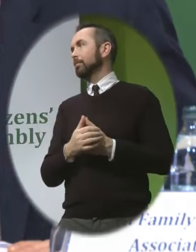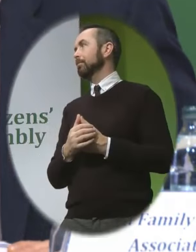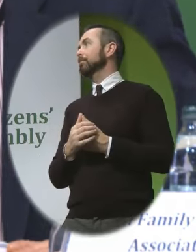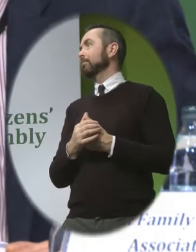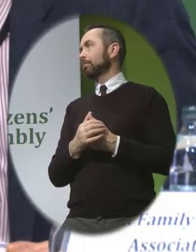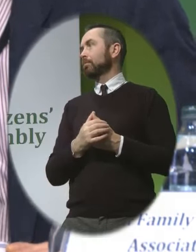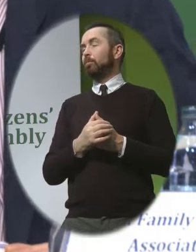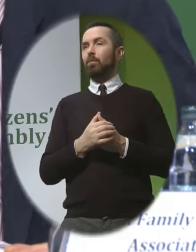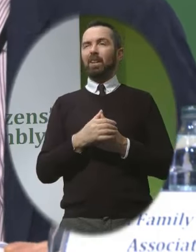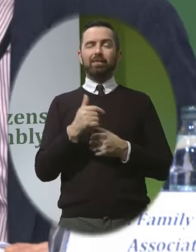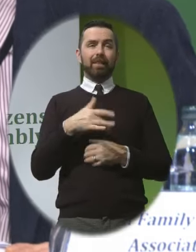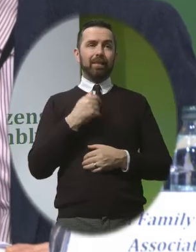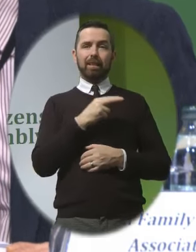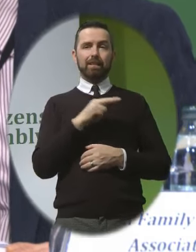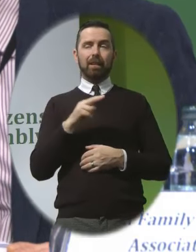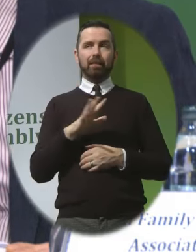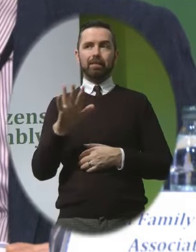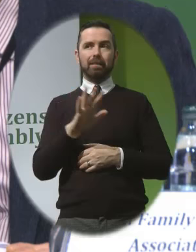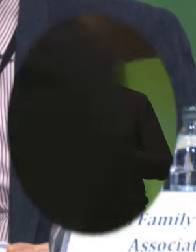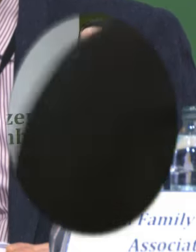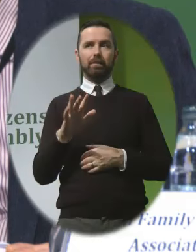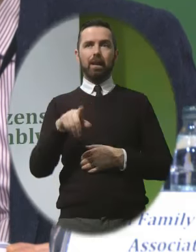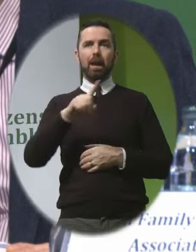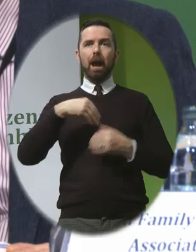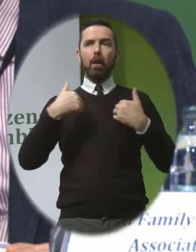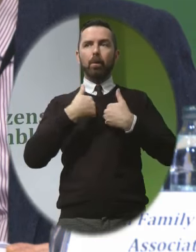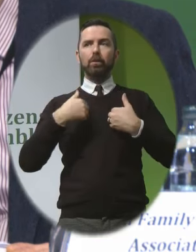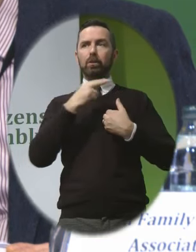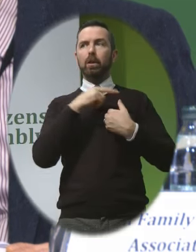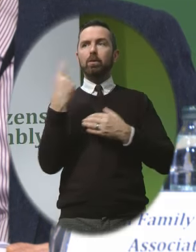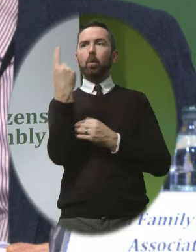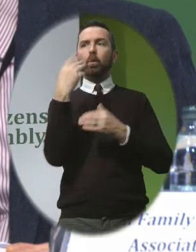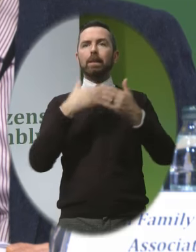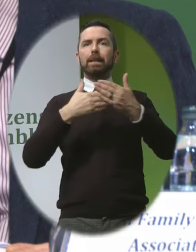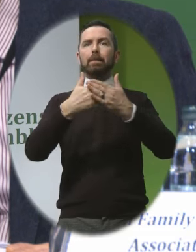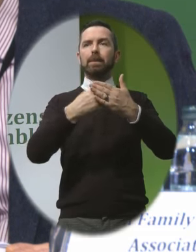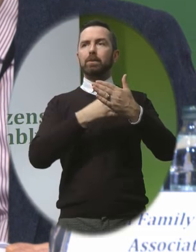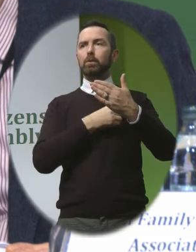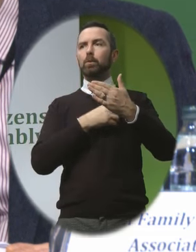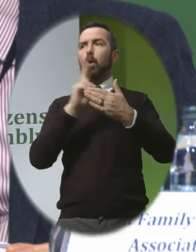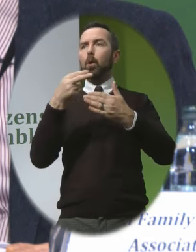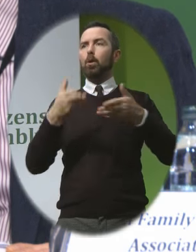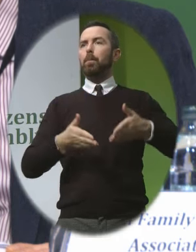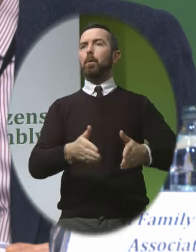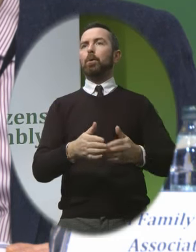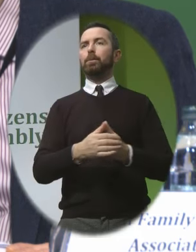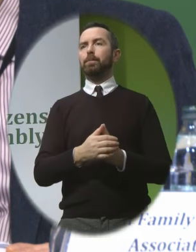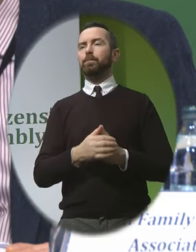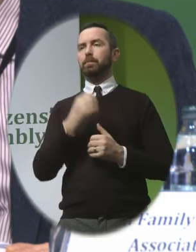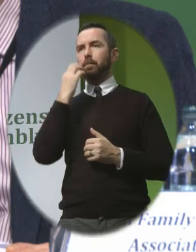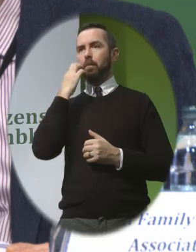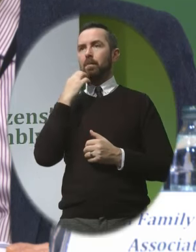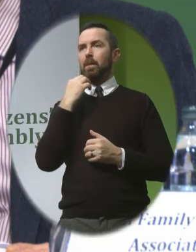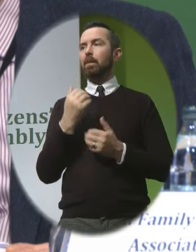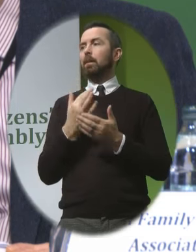It's certainly not the case That our concerns are exclusively limited to The unborn A